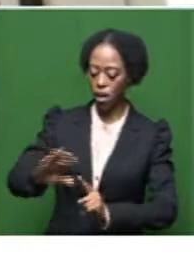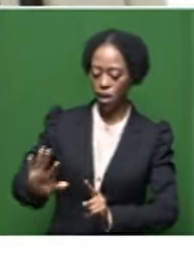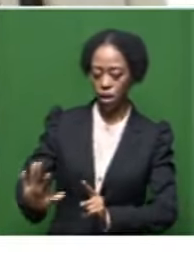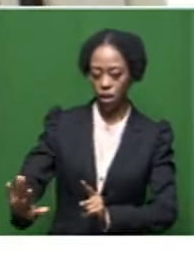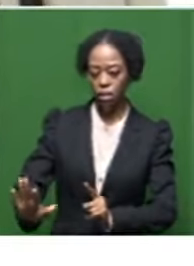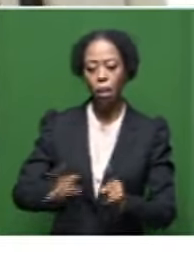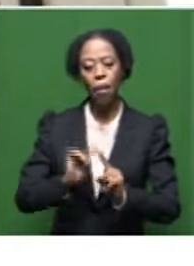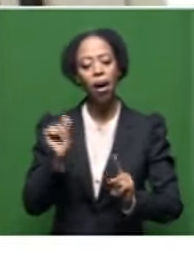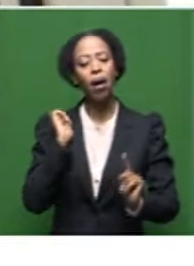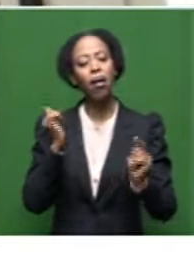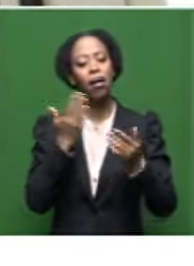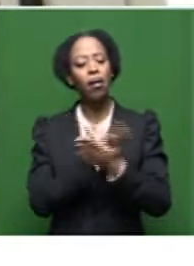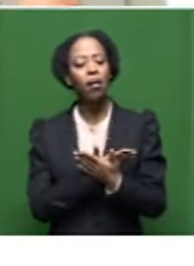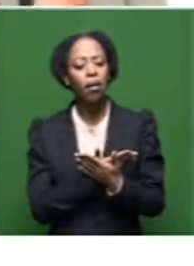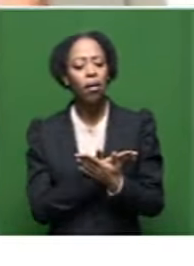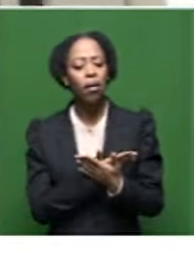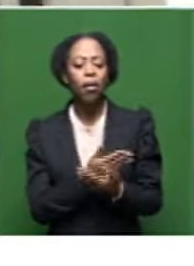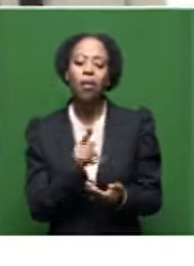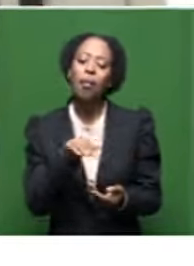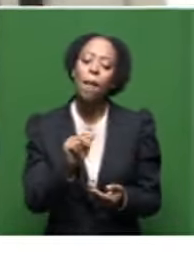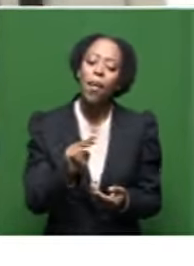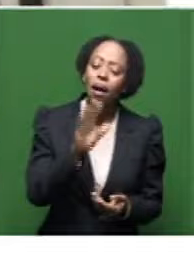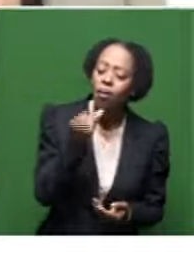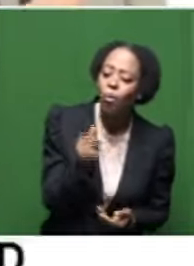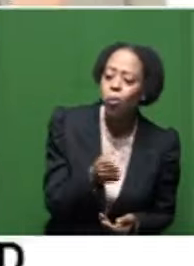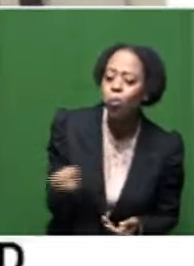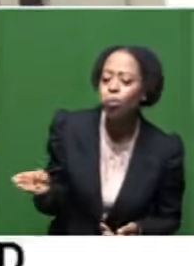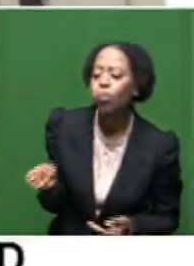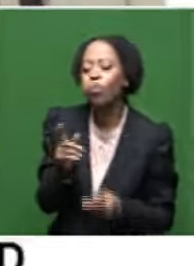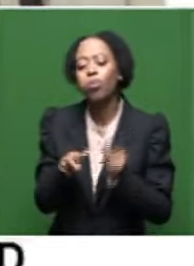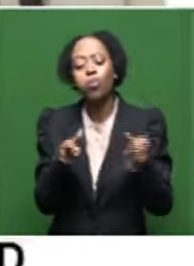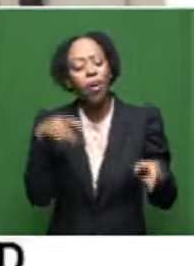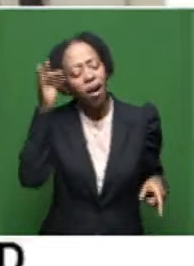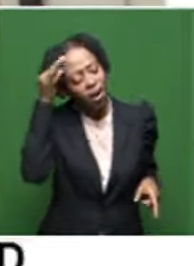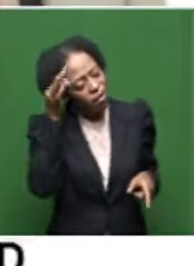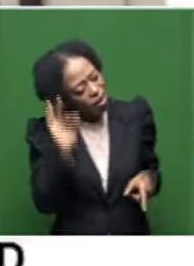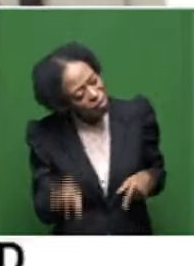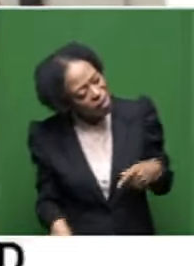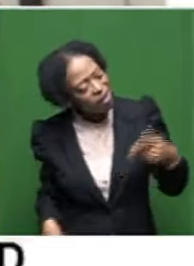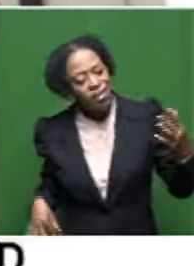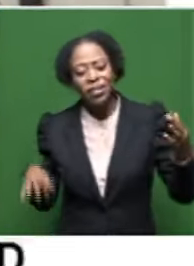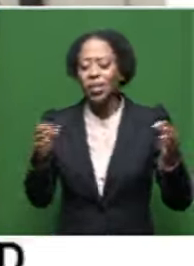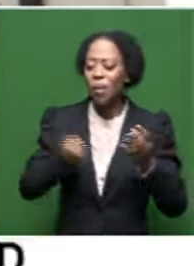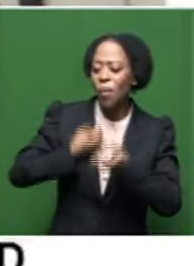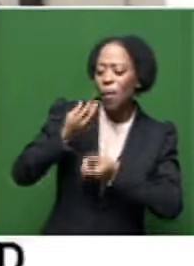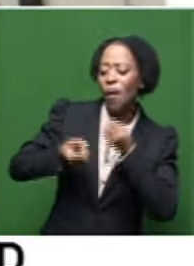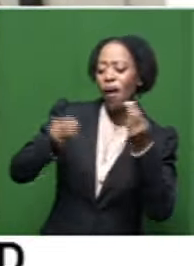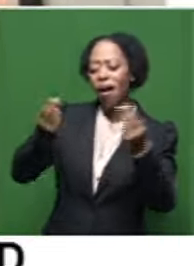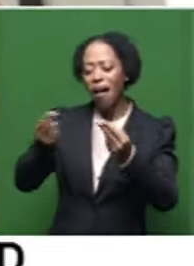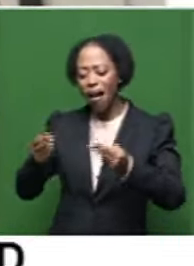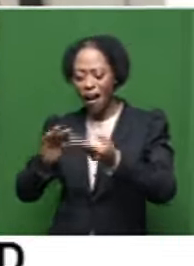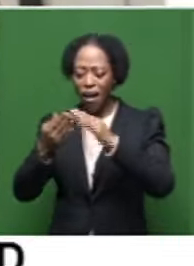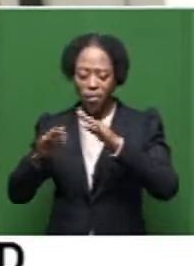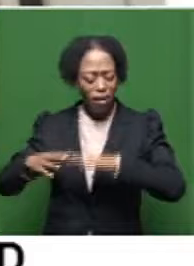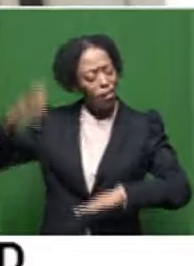But last night, there were Pan-Africans, there were people from government, there were people from the artistic community, there were